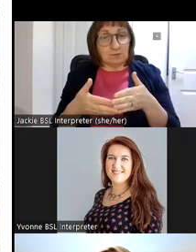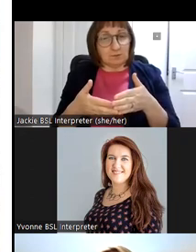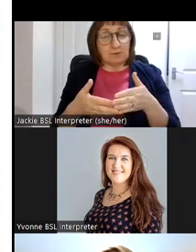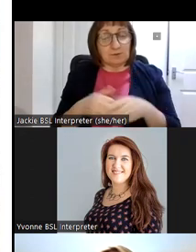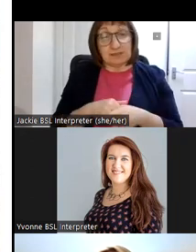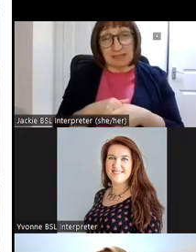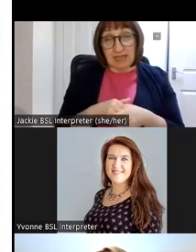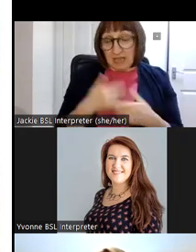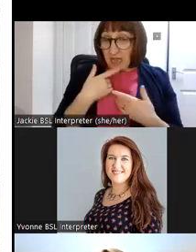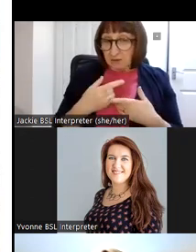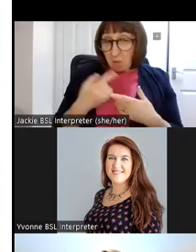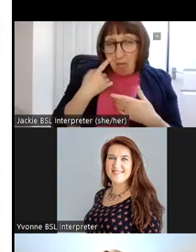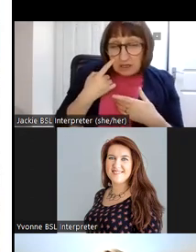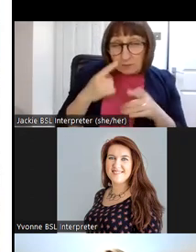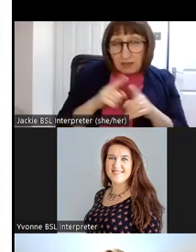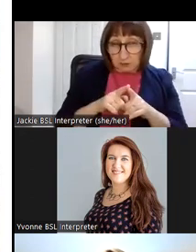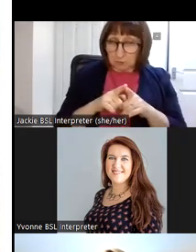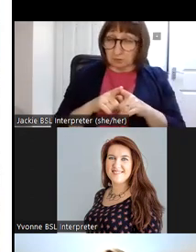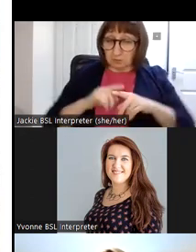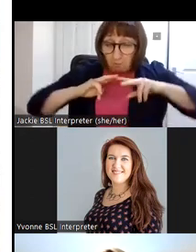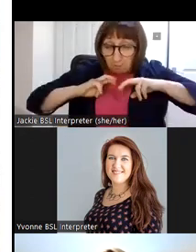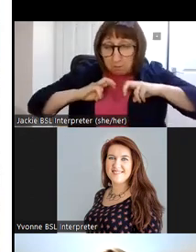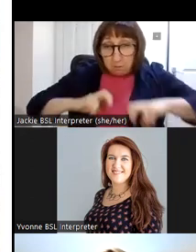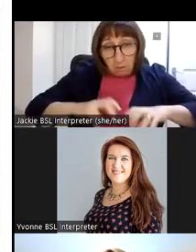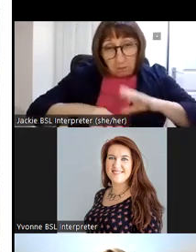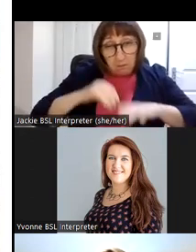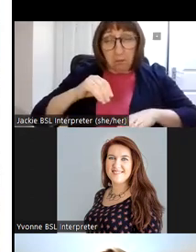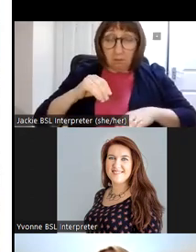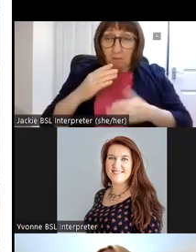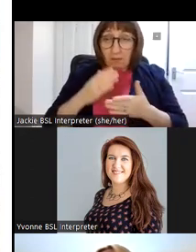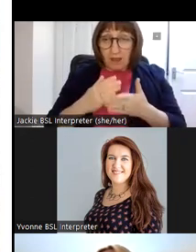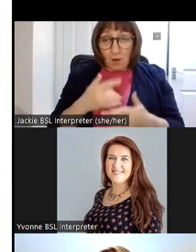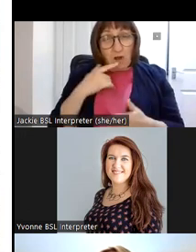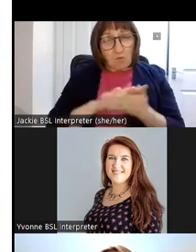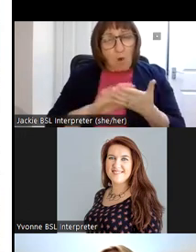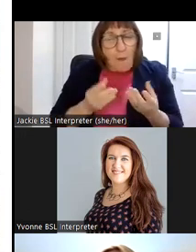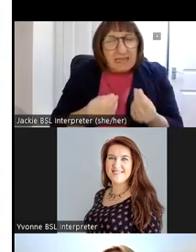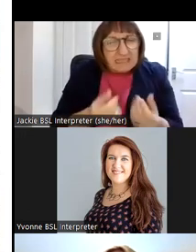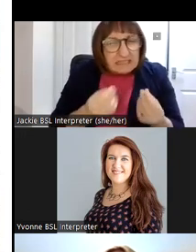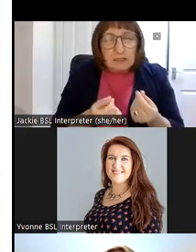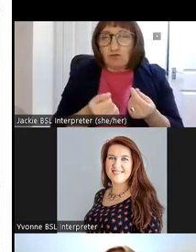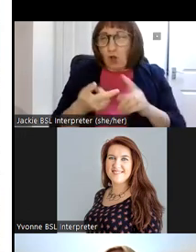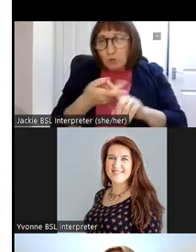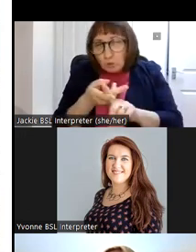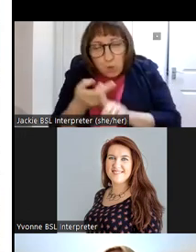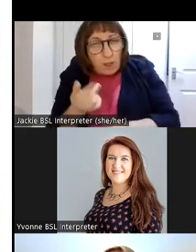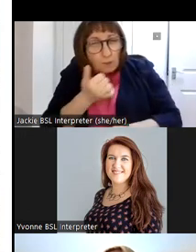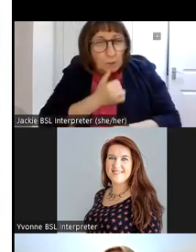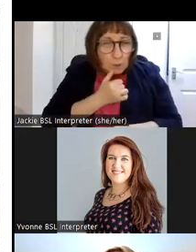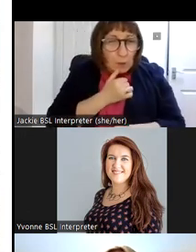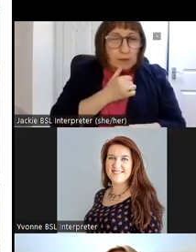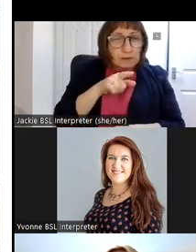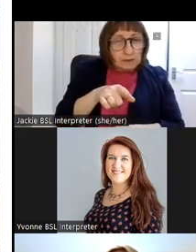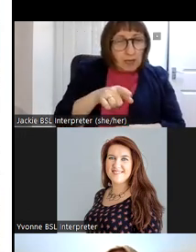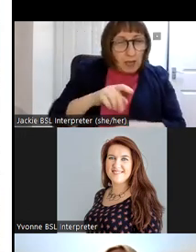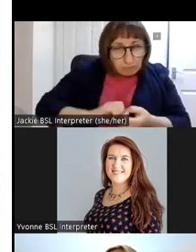i suppose experimental archaeology uh tells us uh what materials and tools were used to